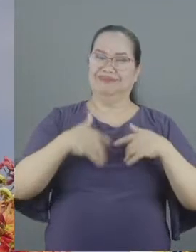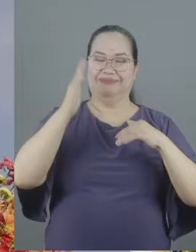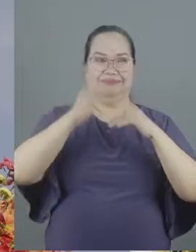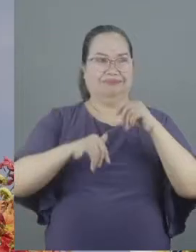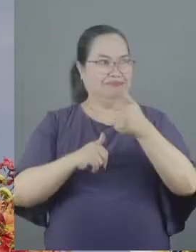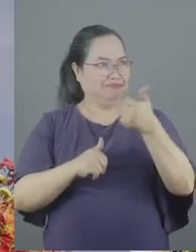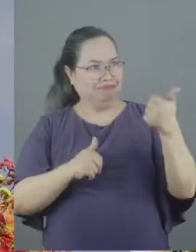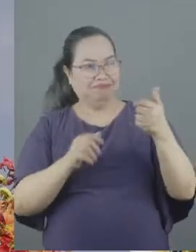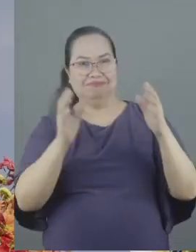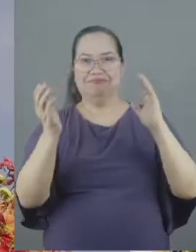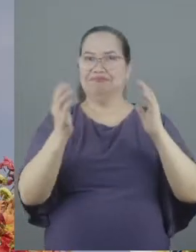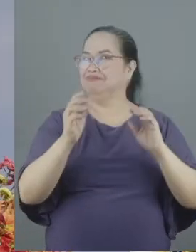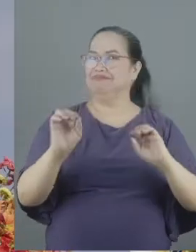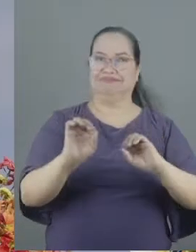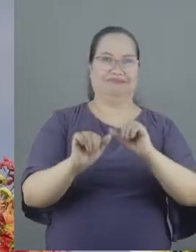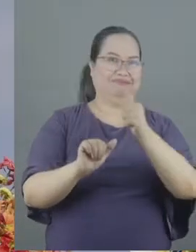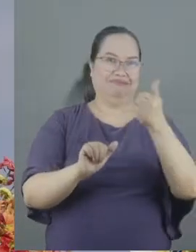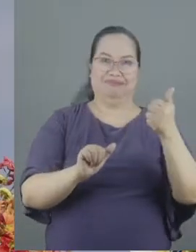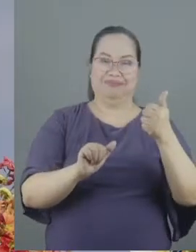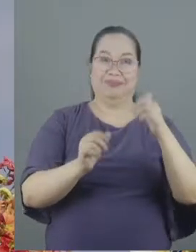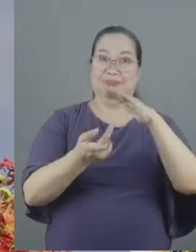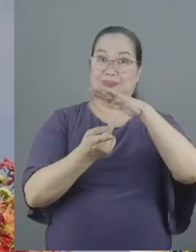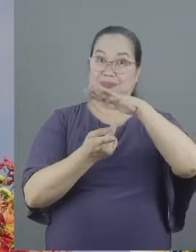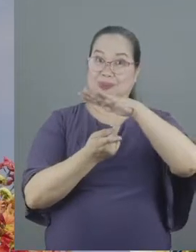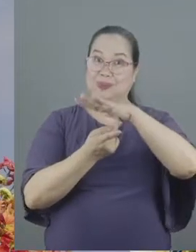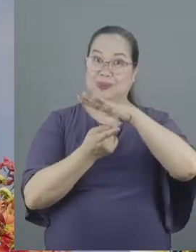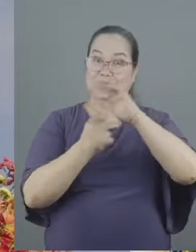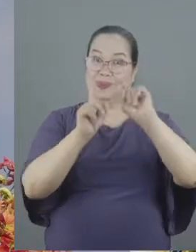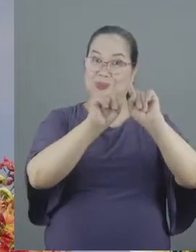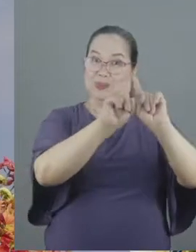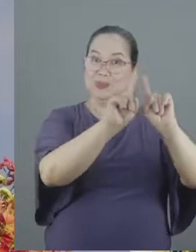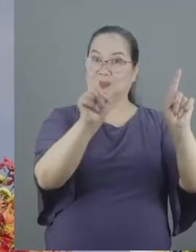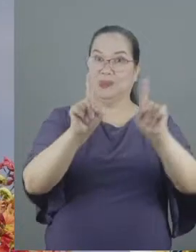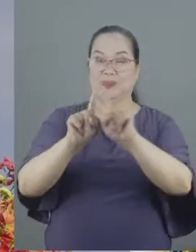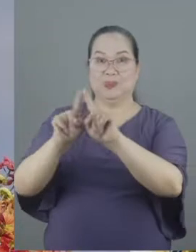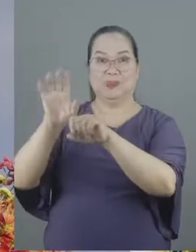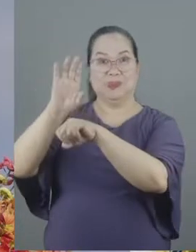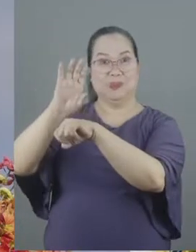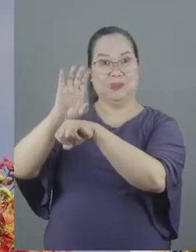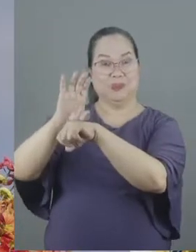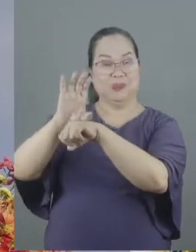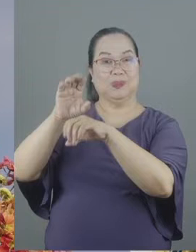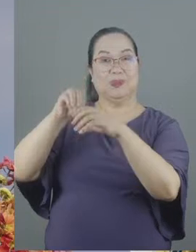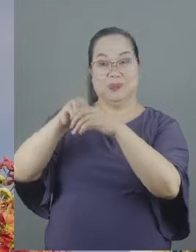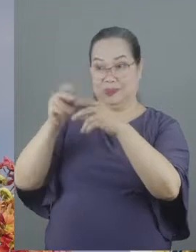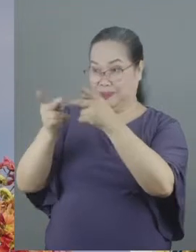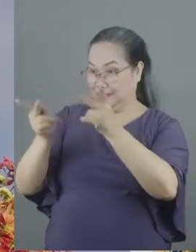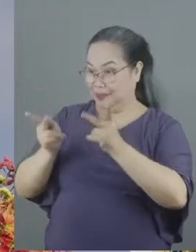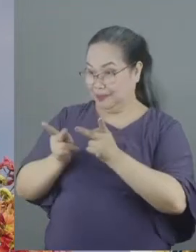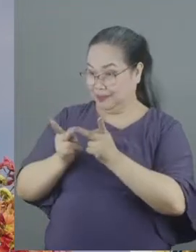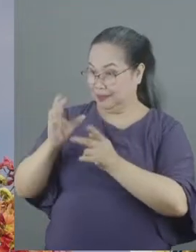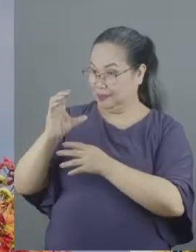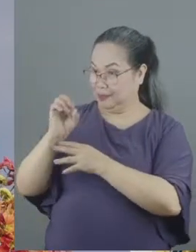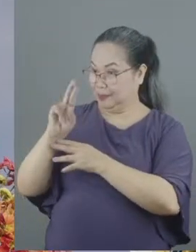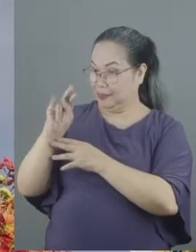In another passage, Paul also mentioned the differentiation within the church of Corinth among believers.